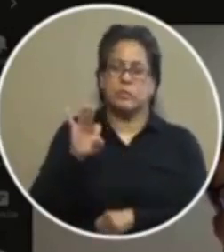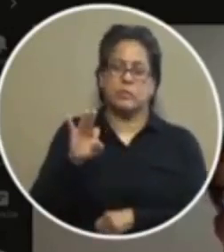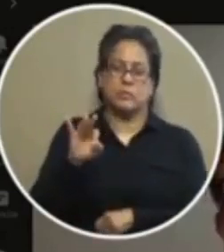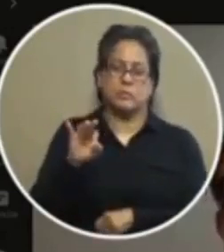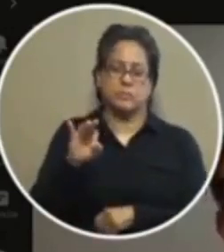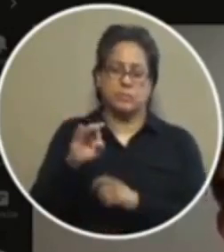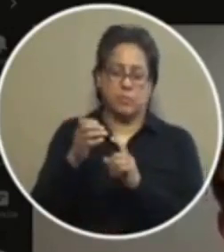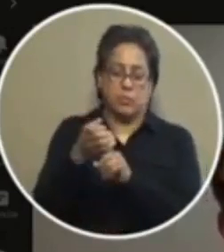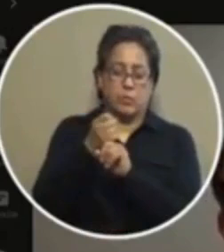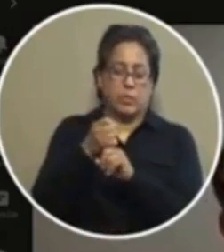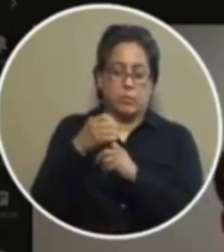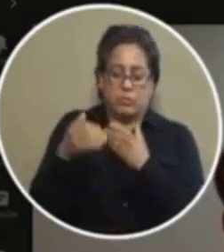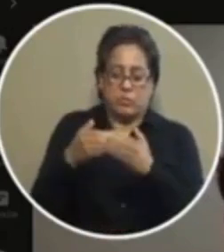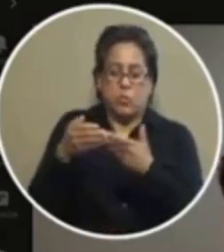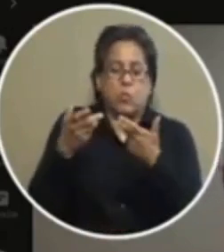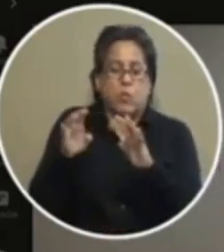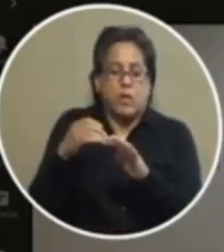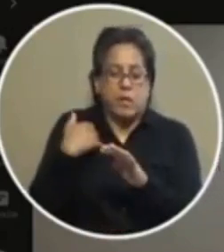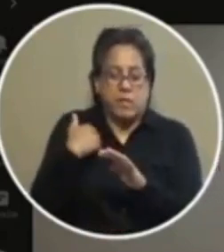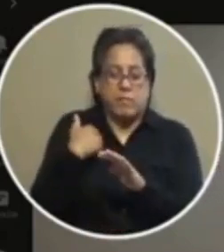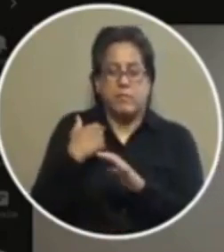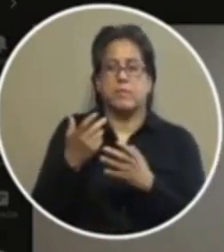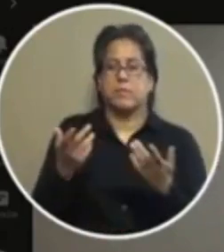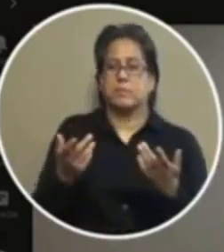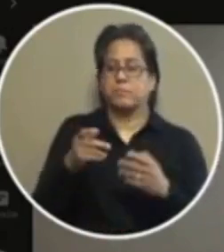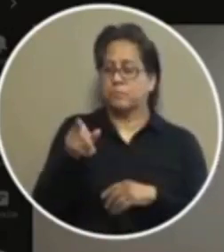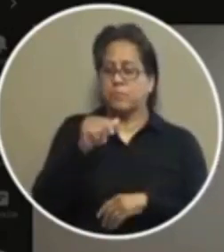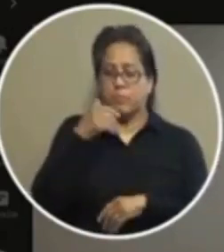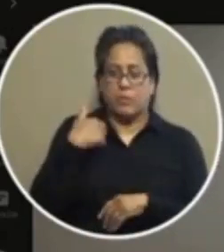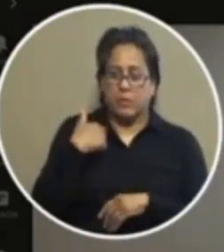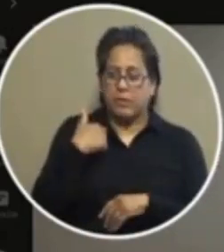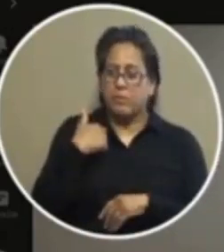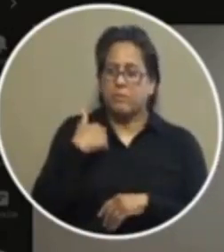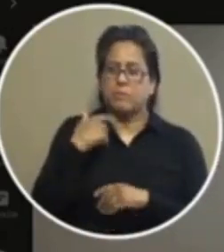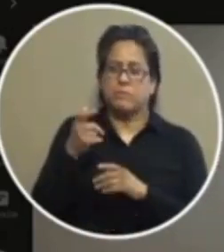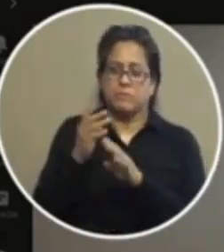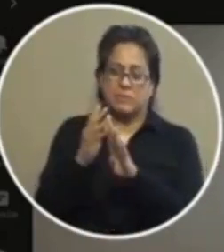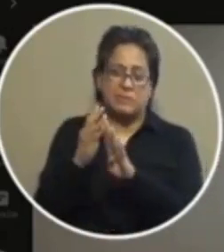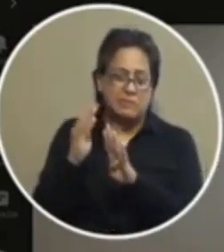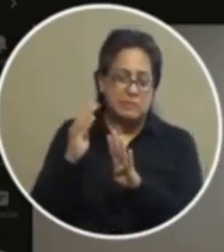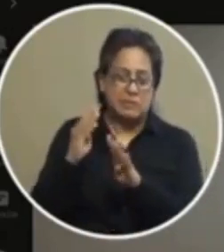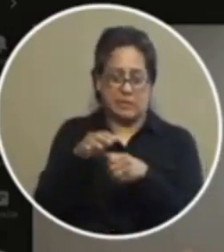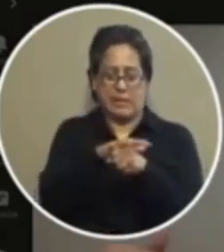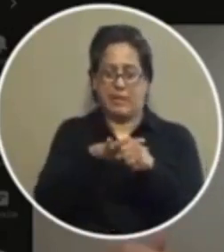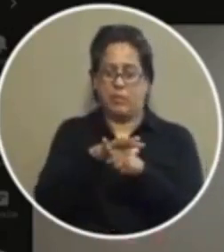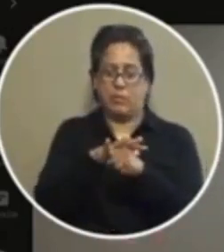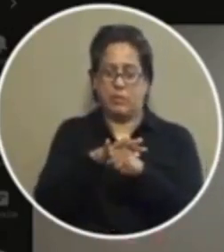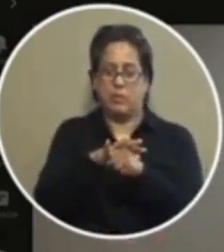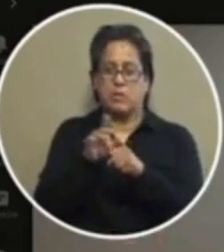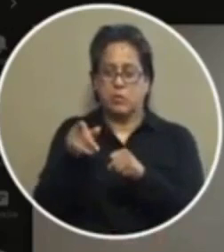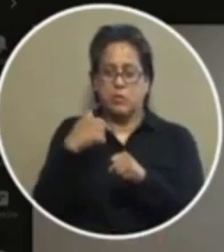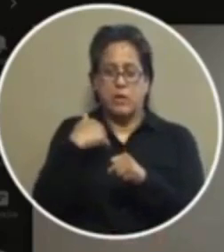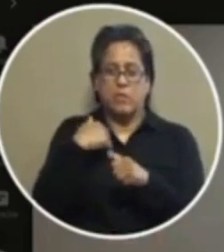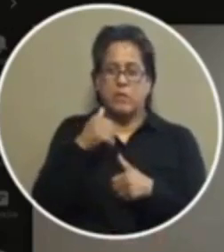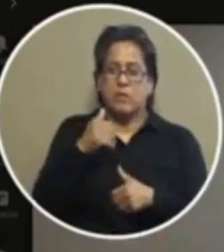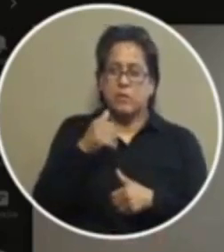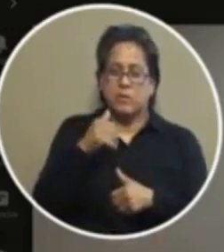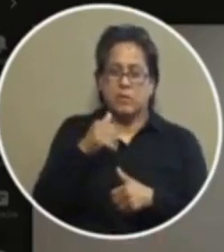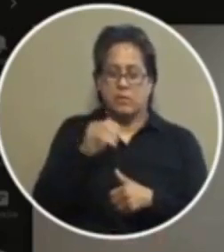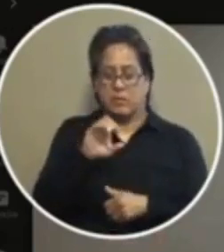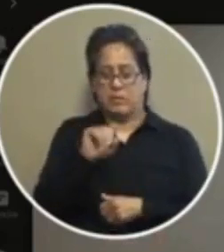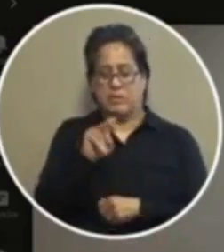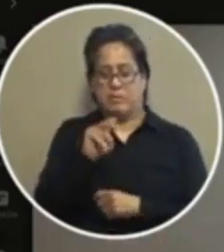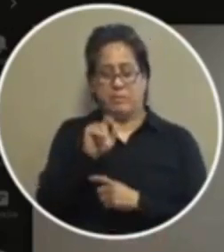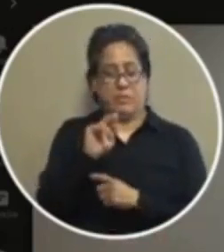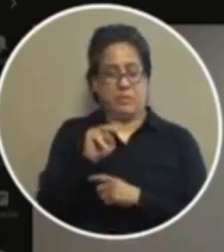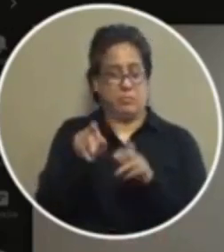arrest procedures that you already have for instance you don't have an officer standing in line here the county you have private you have civilian